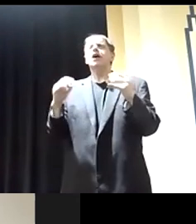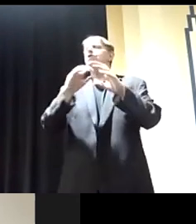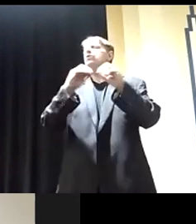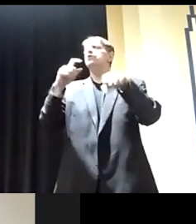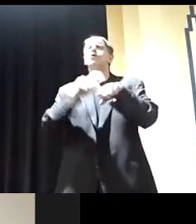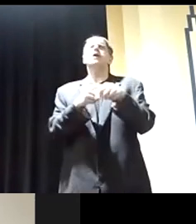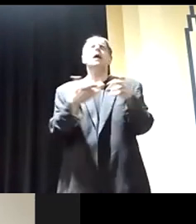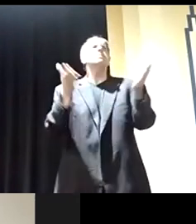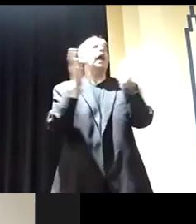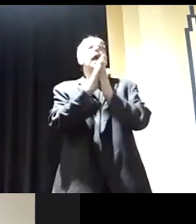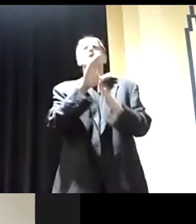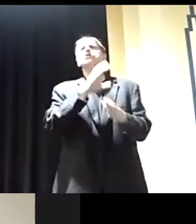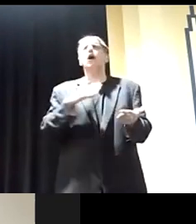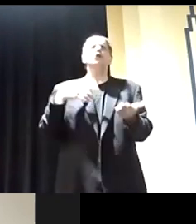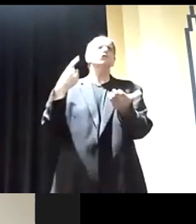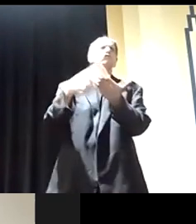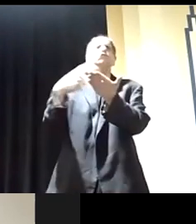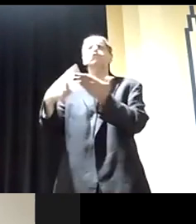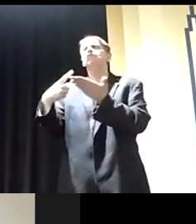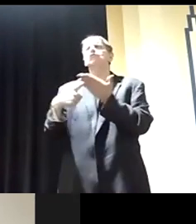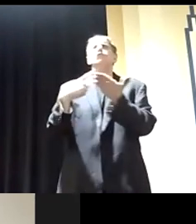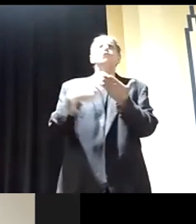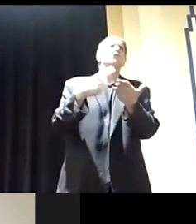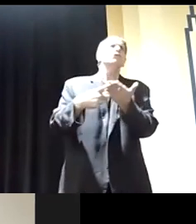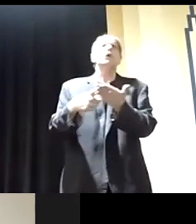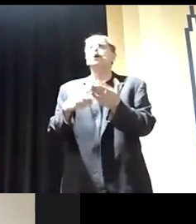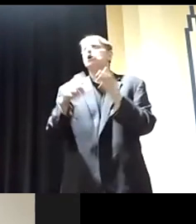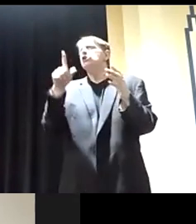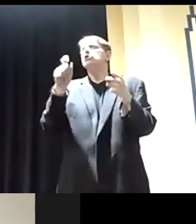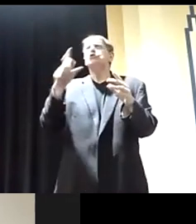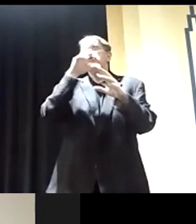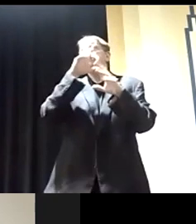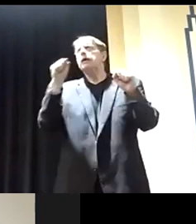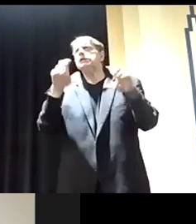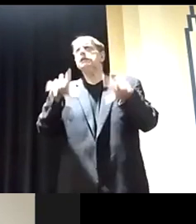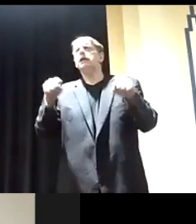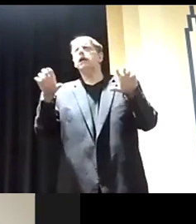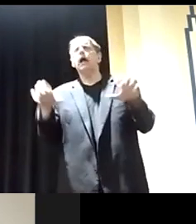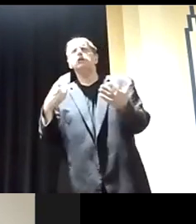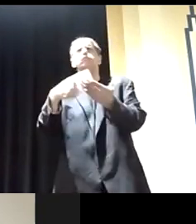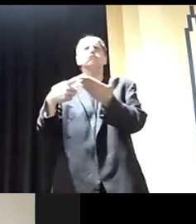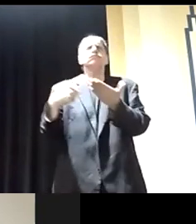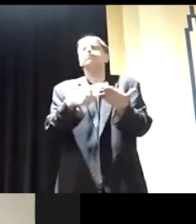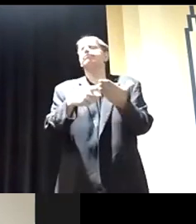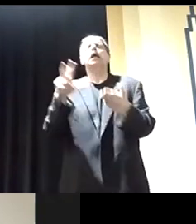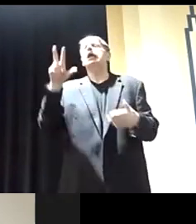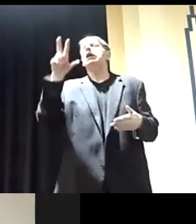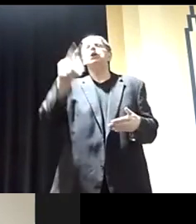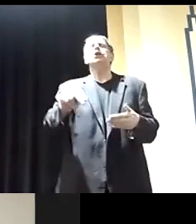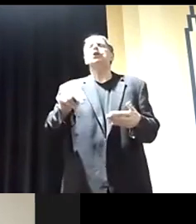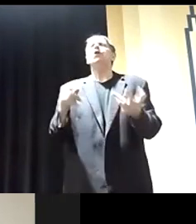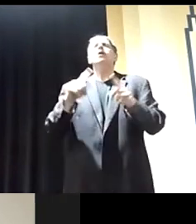have President Biden take action. So, you know, there's different case scenarios.